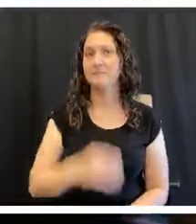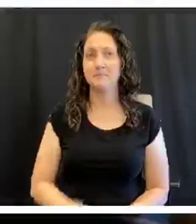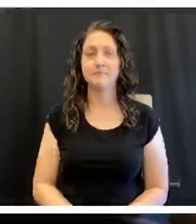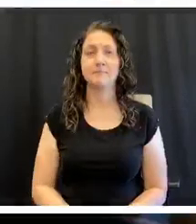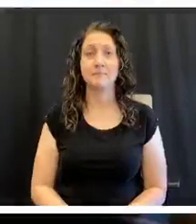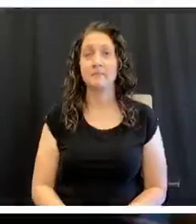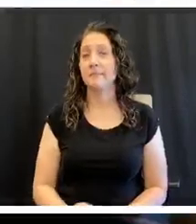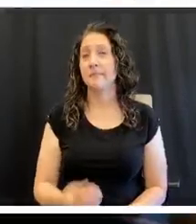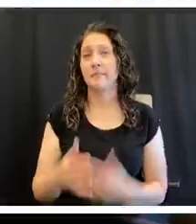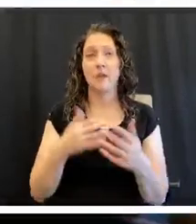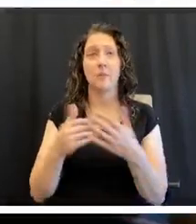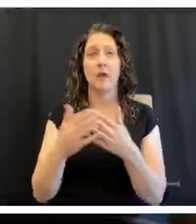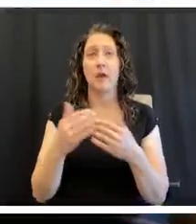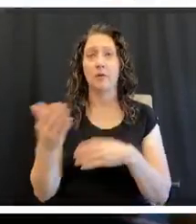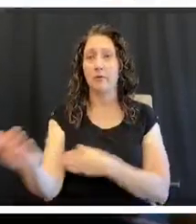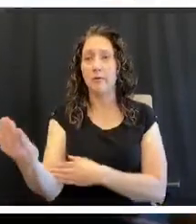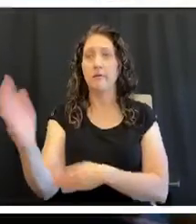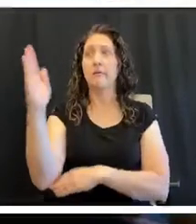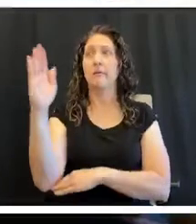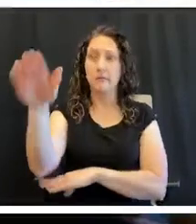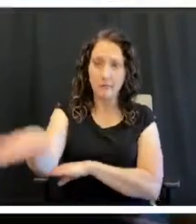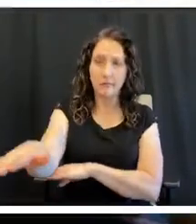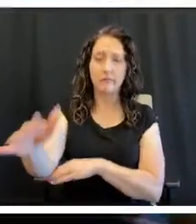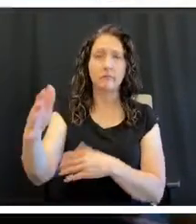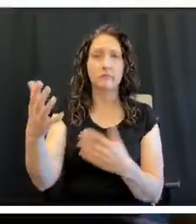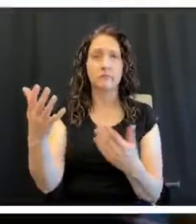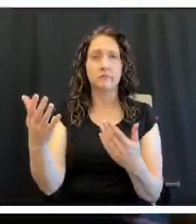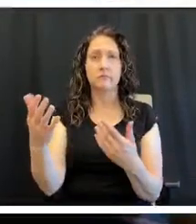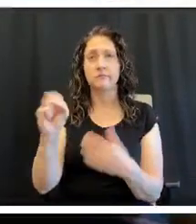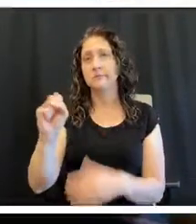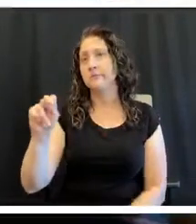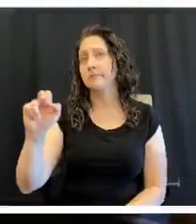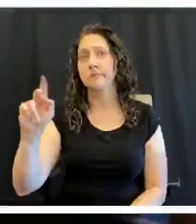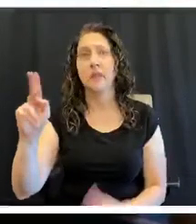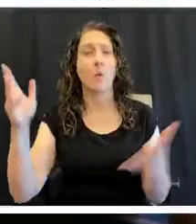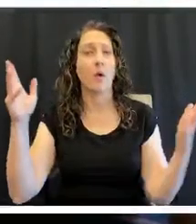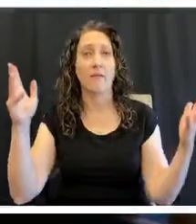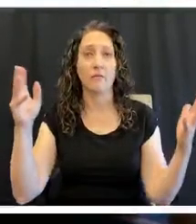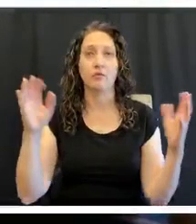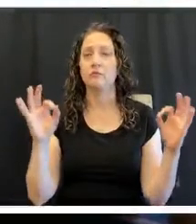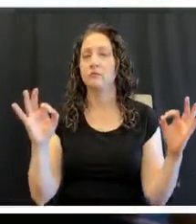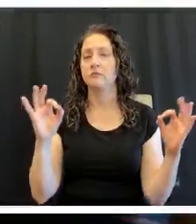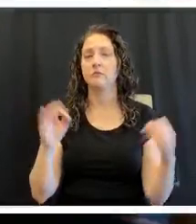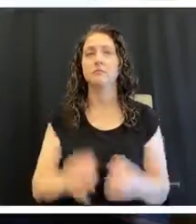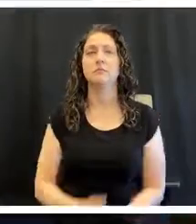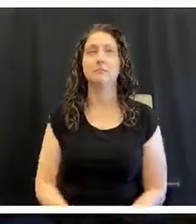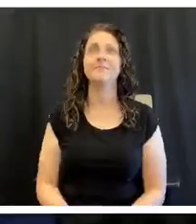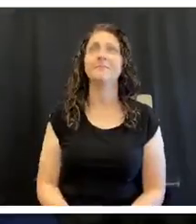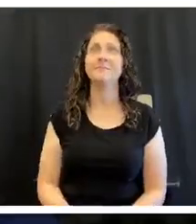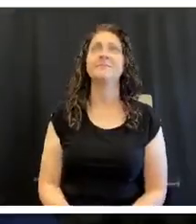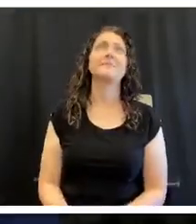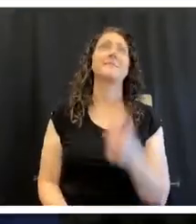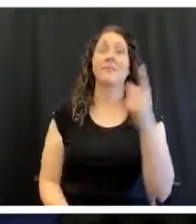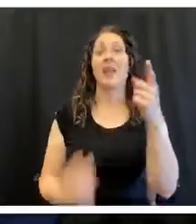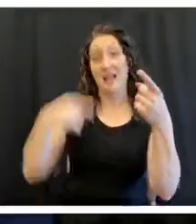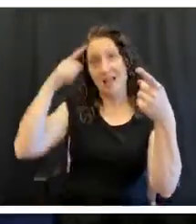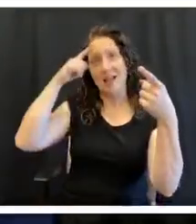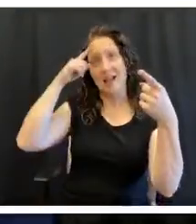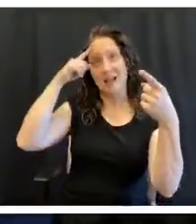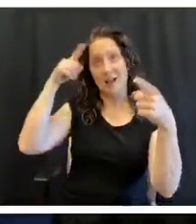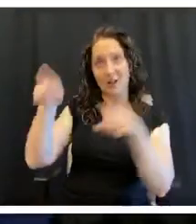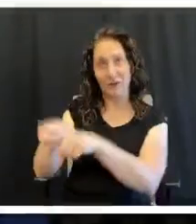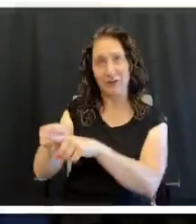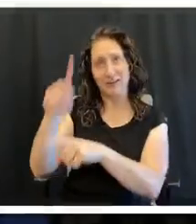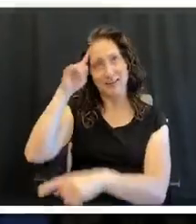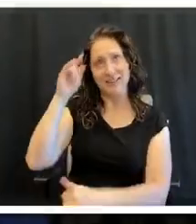supper, breakfast, lunch, in between, works out pretty good. I would agree with that. You know, eggs